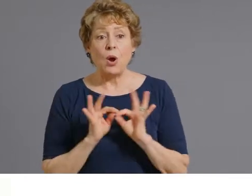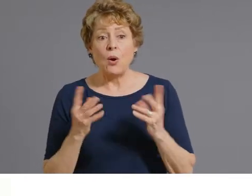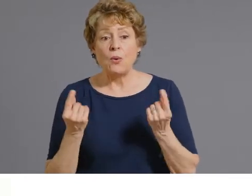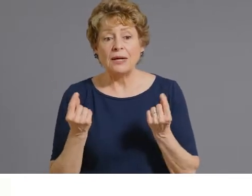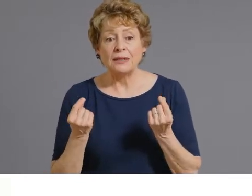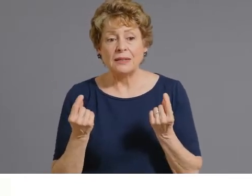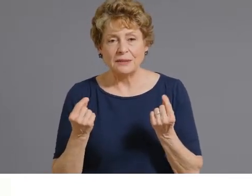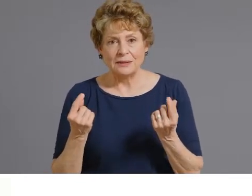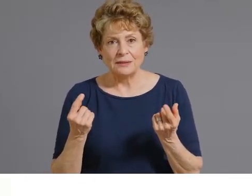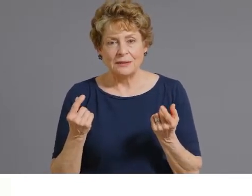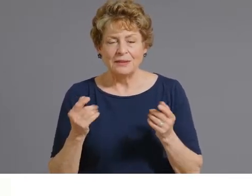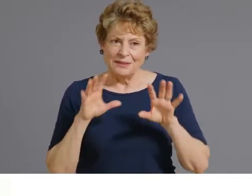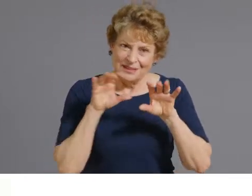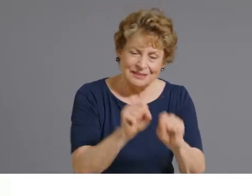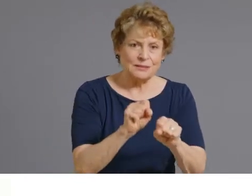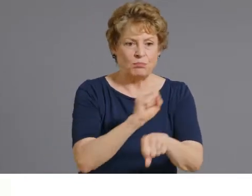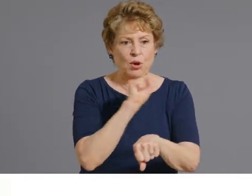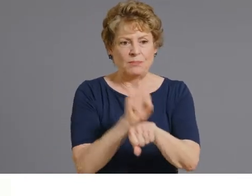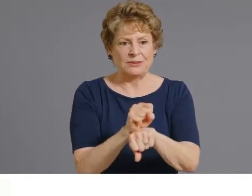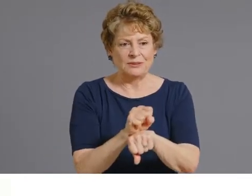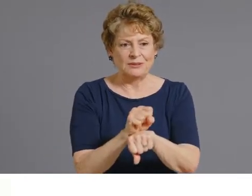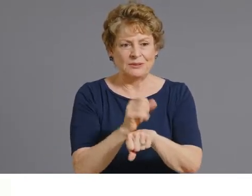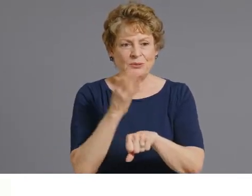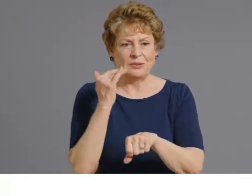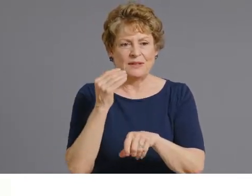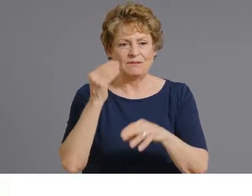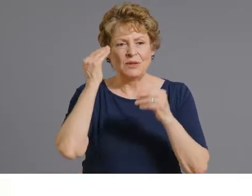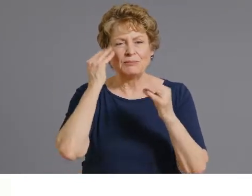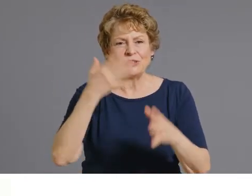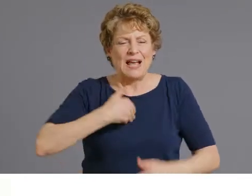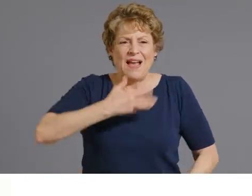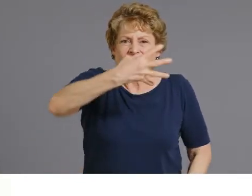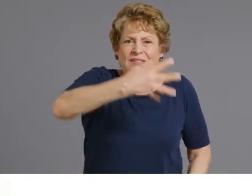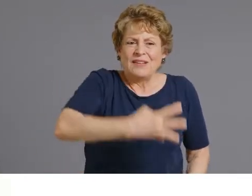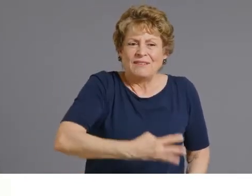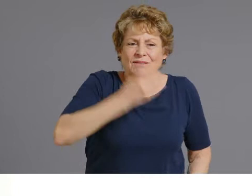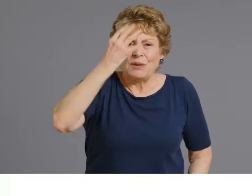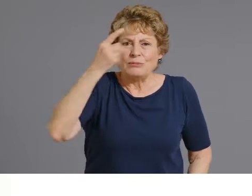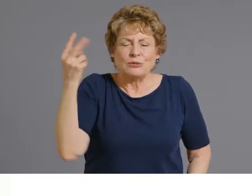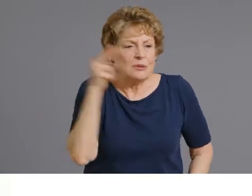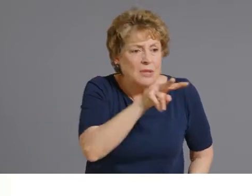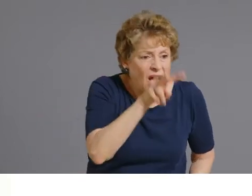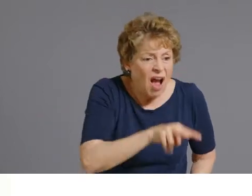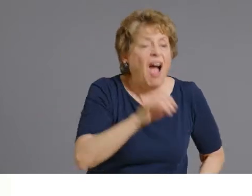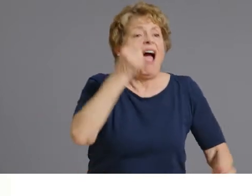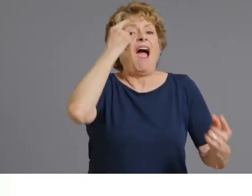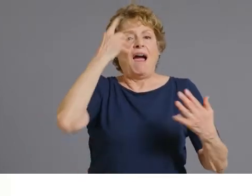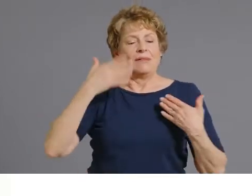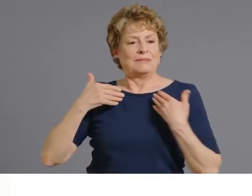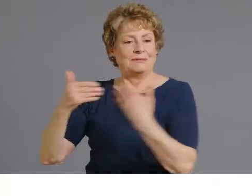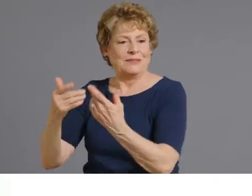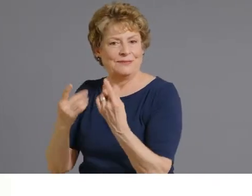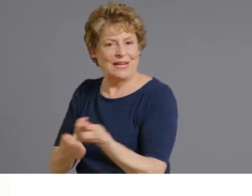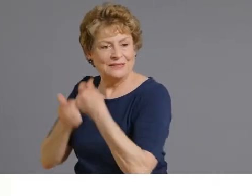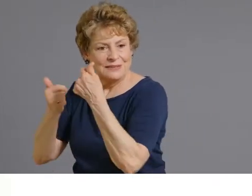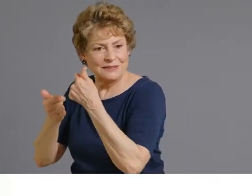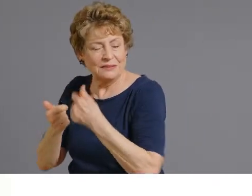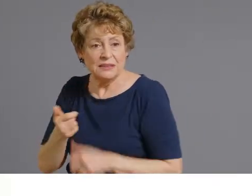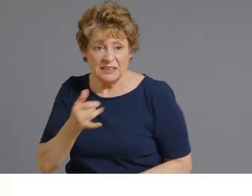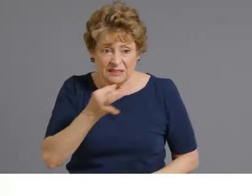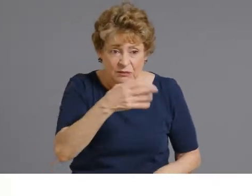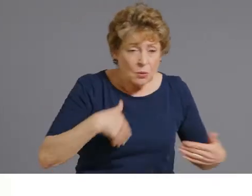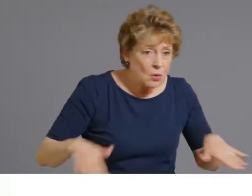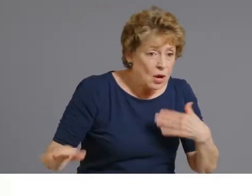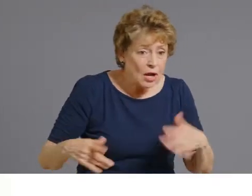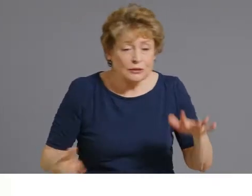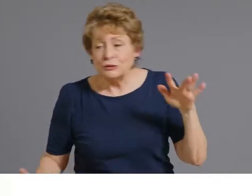before you get there. So it makes the the appointment run very smoothly, but we still accept walk-ins and still provide a